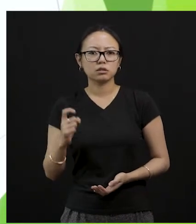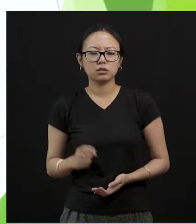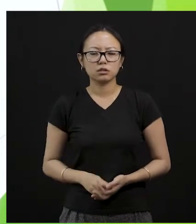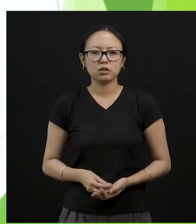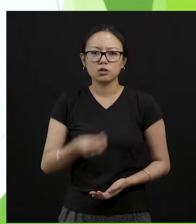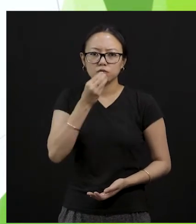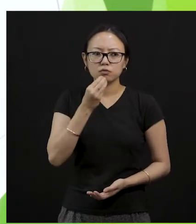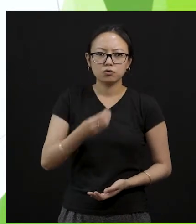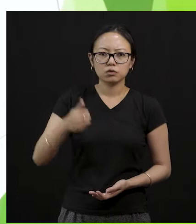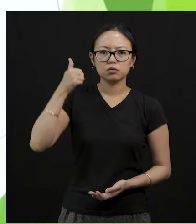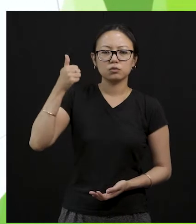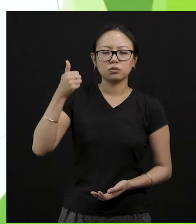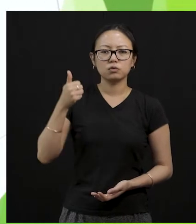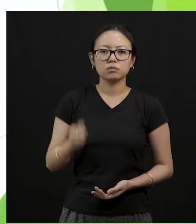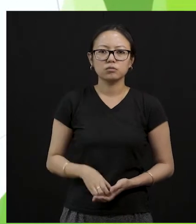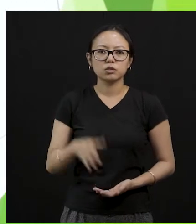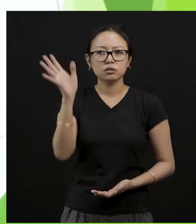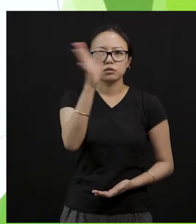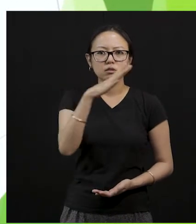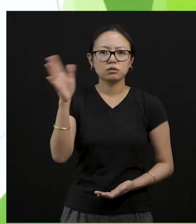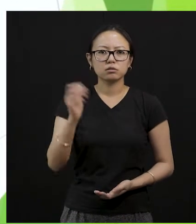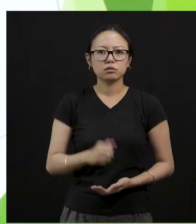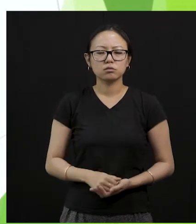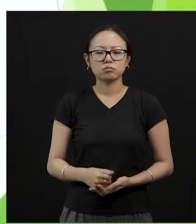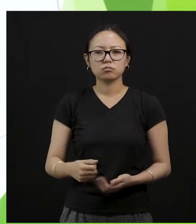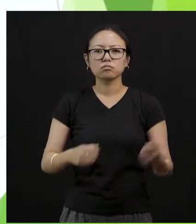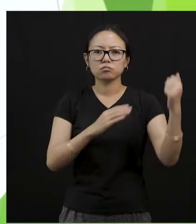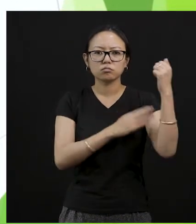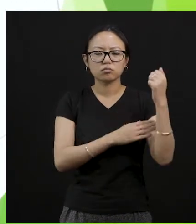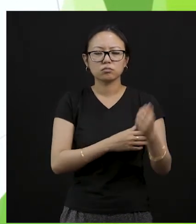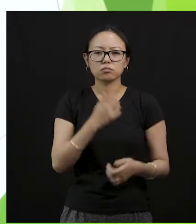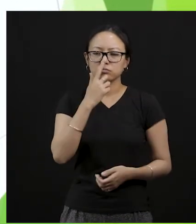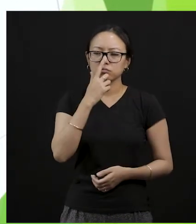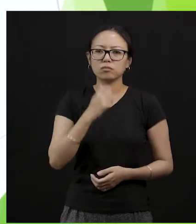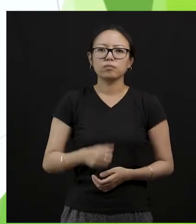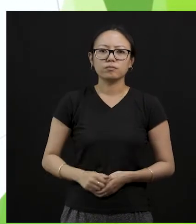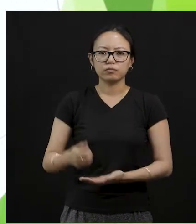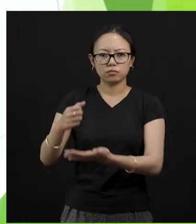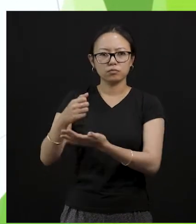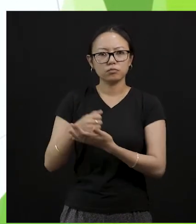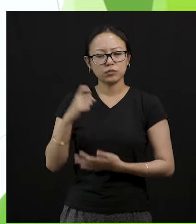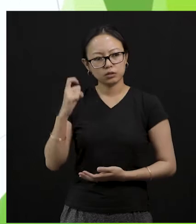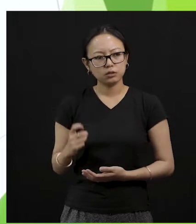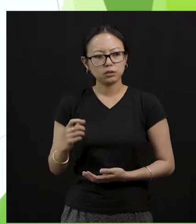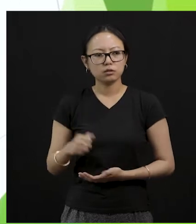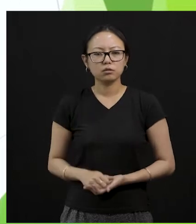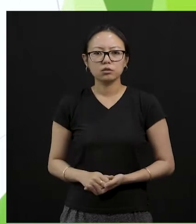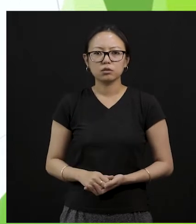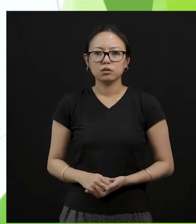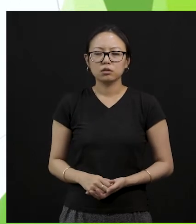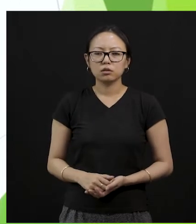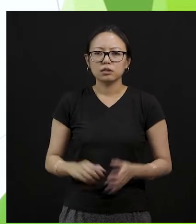for healthy breathing. We need fresh water to drink for the sake of our